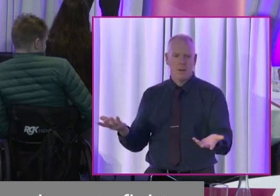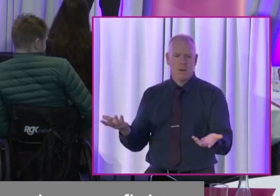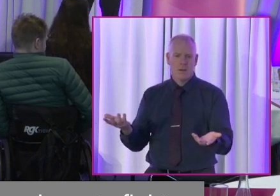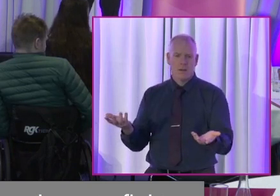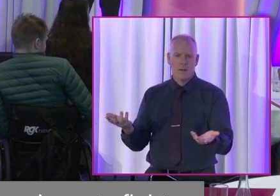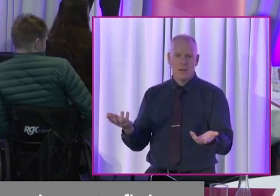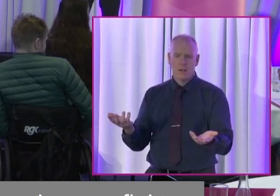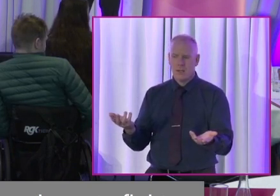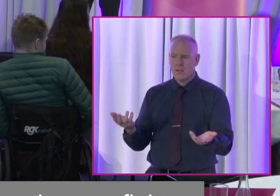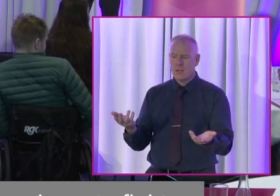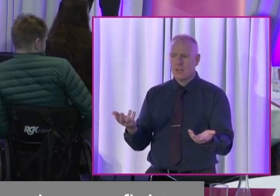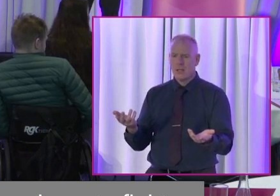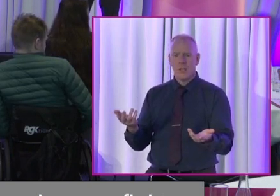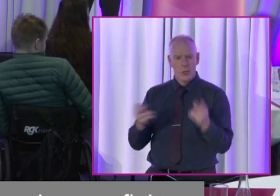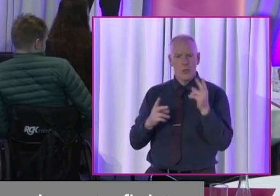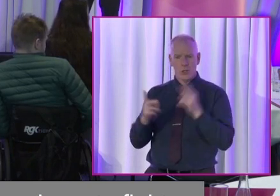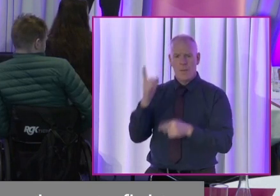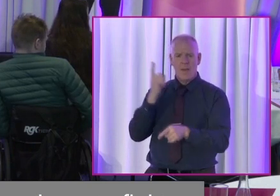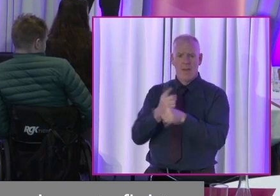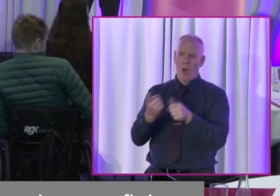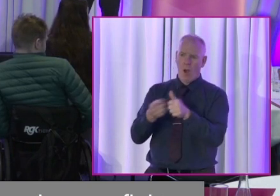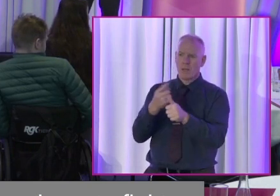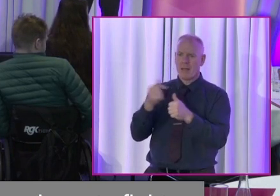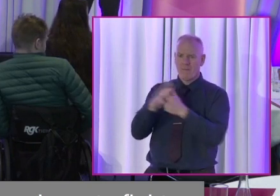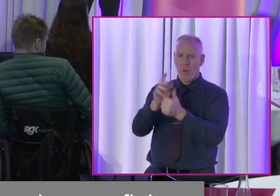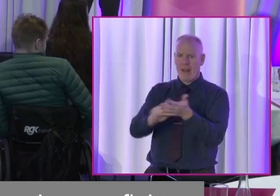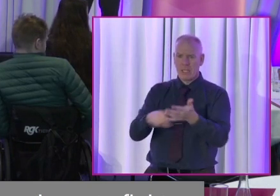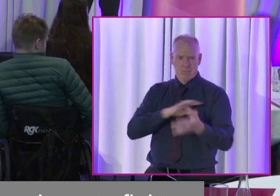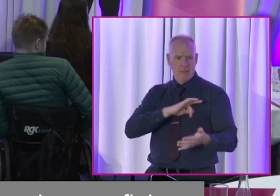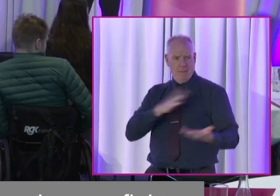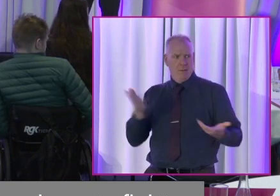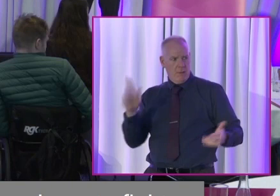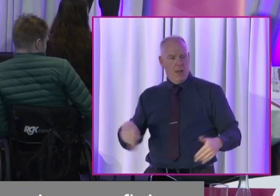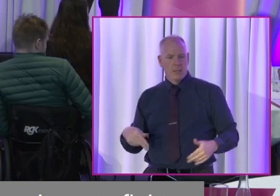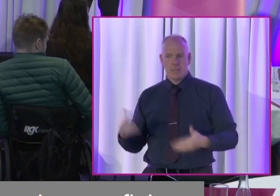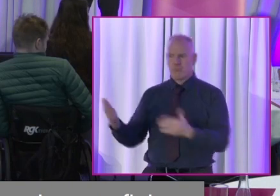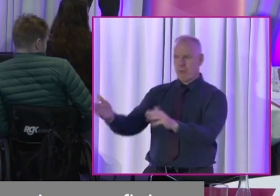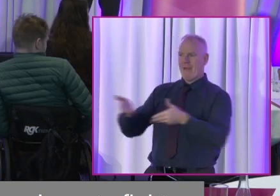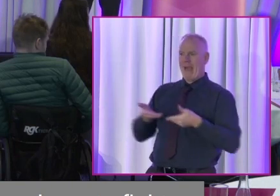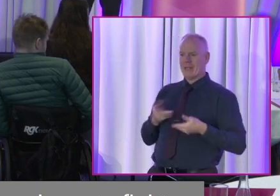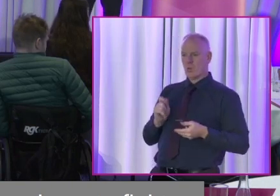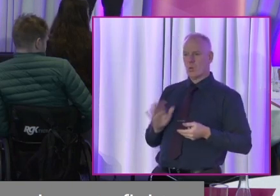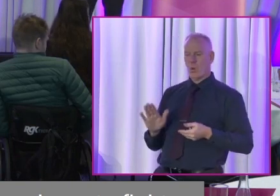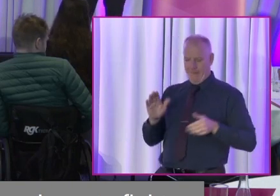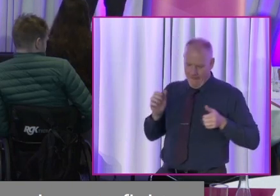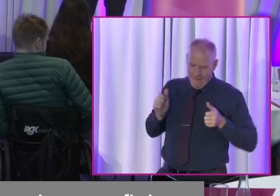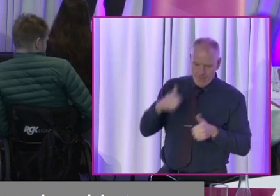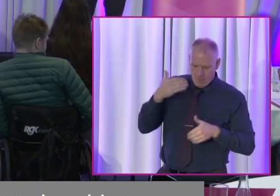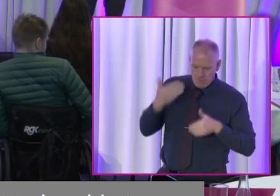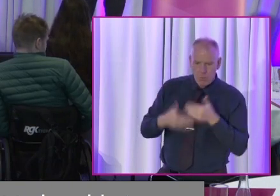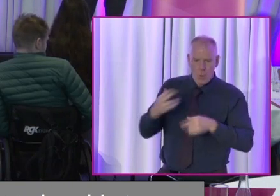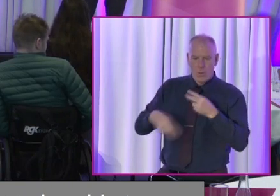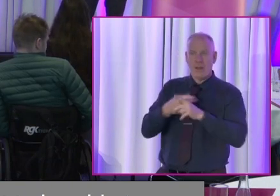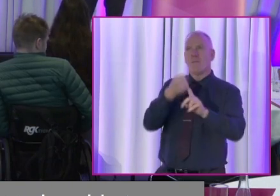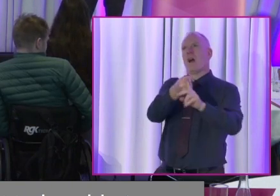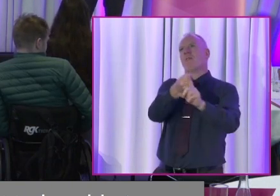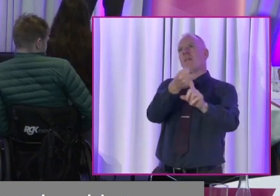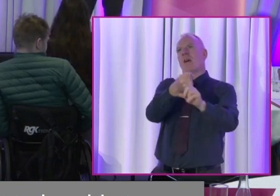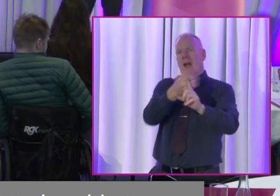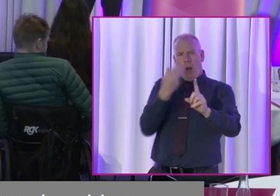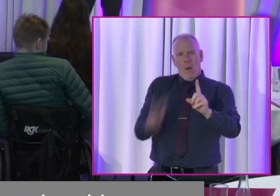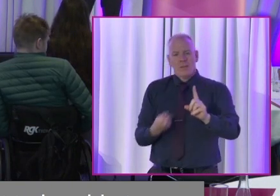stand in an election. We should be given the tools to be able to do that without having to fight.